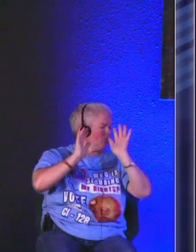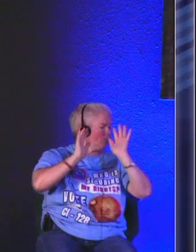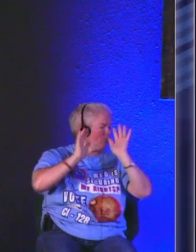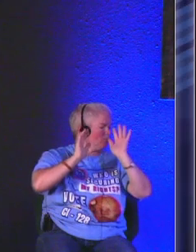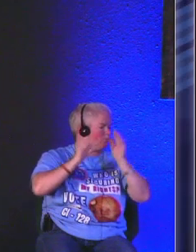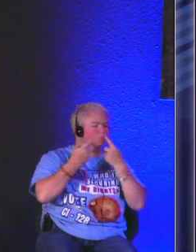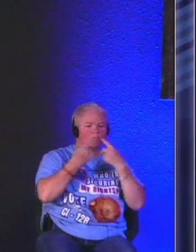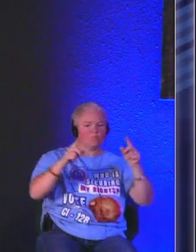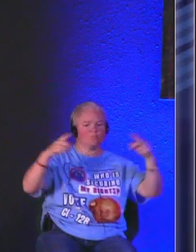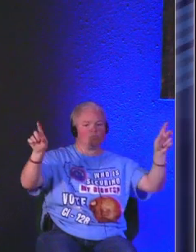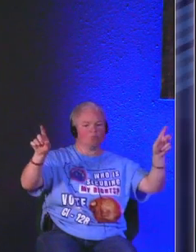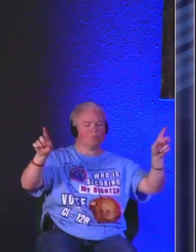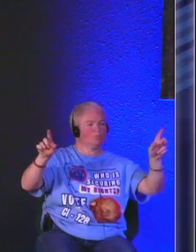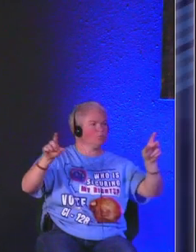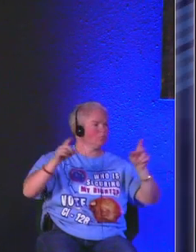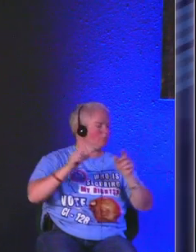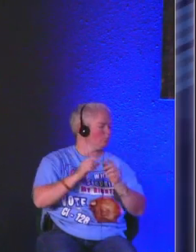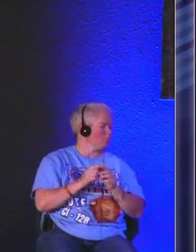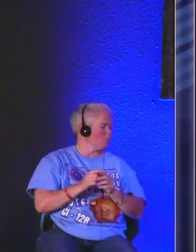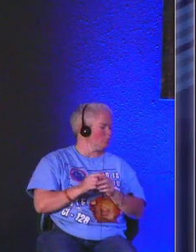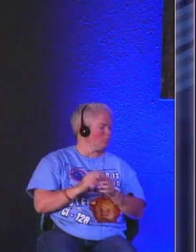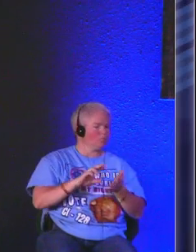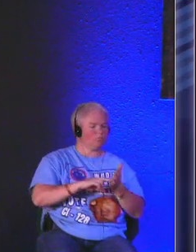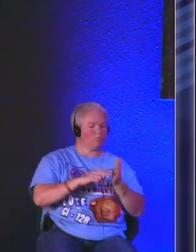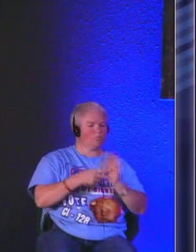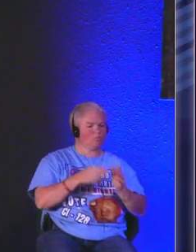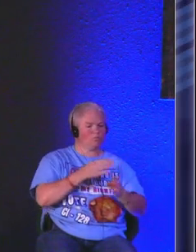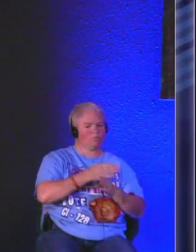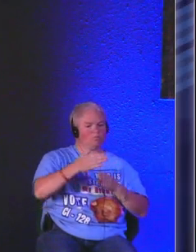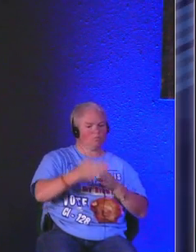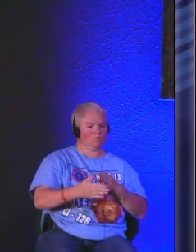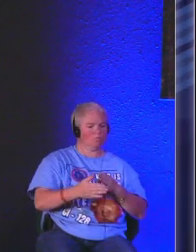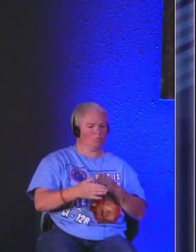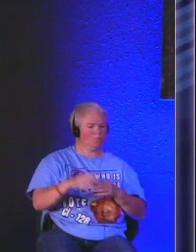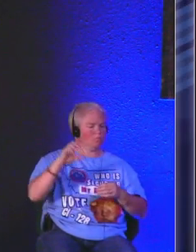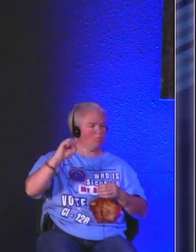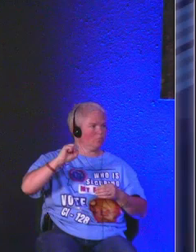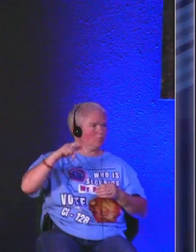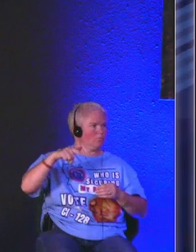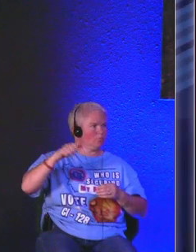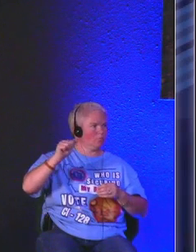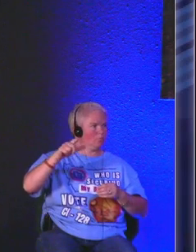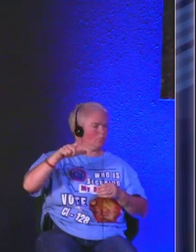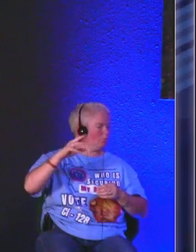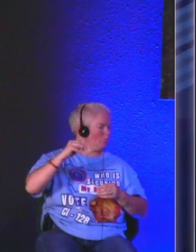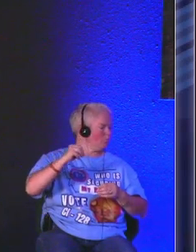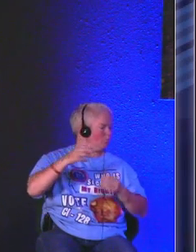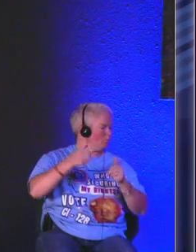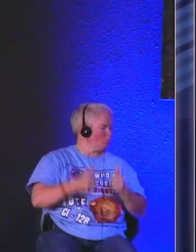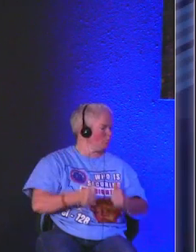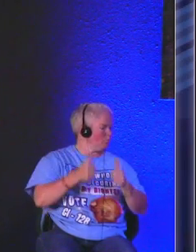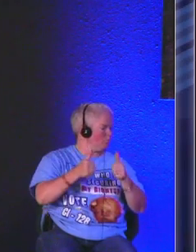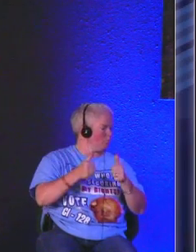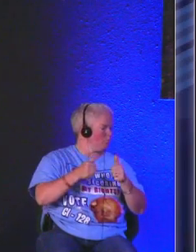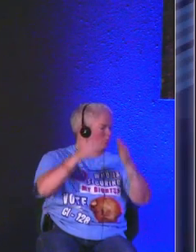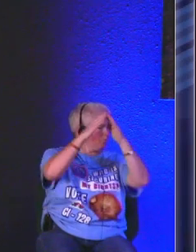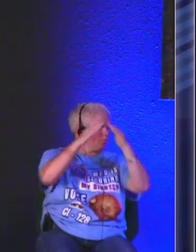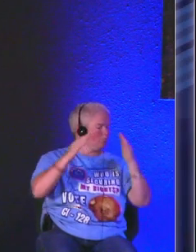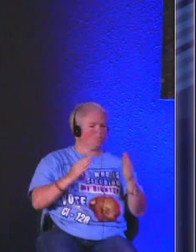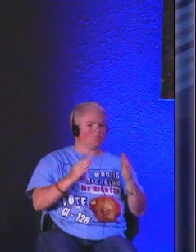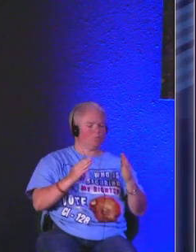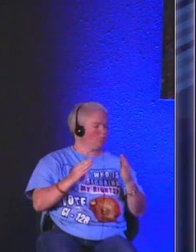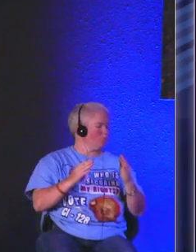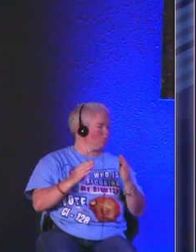declaration to end this psalm I shall dwell in the